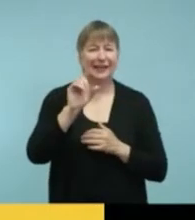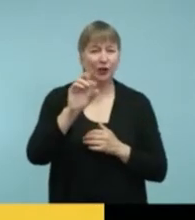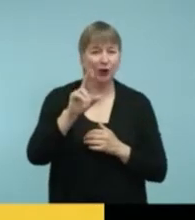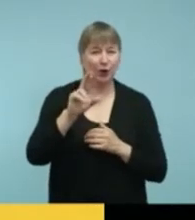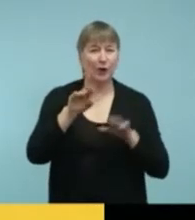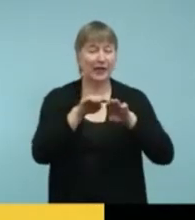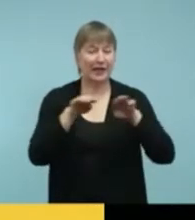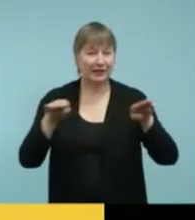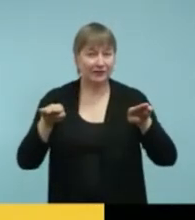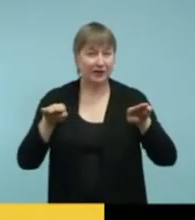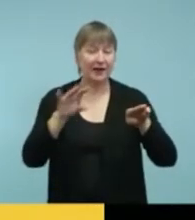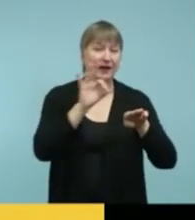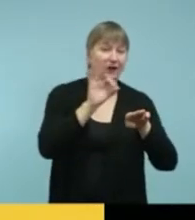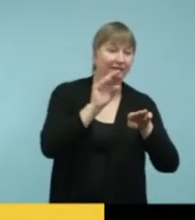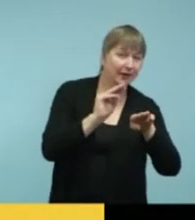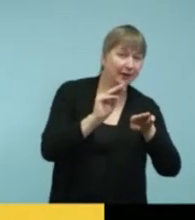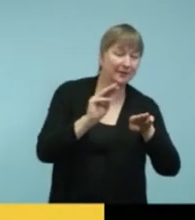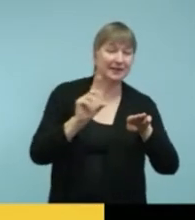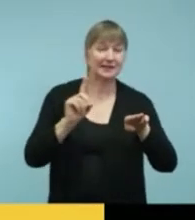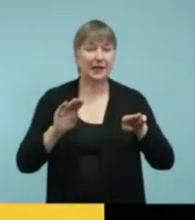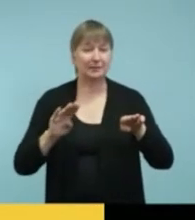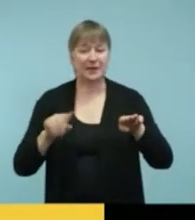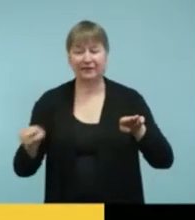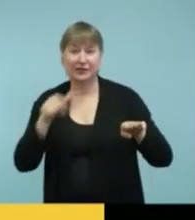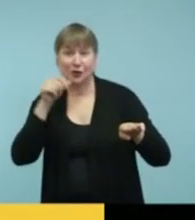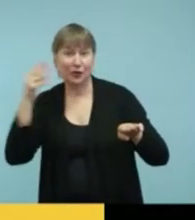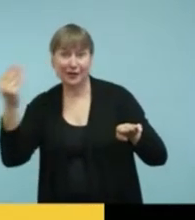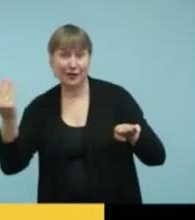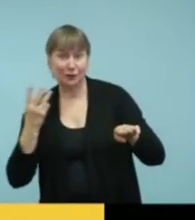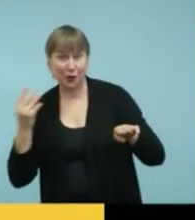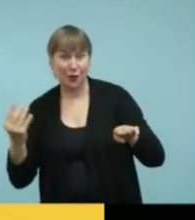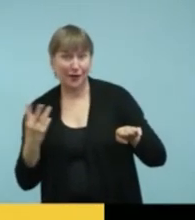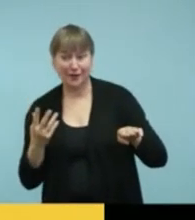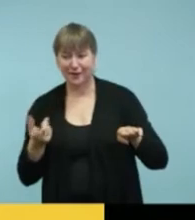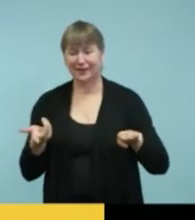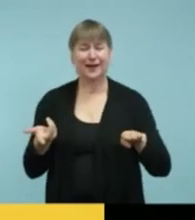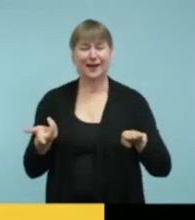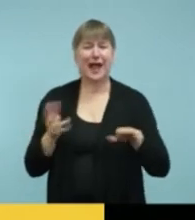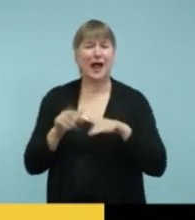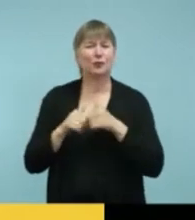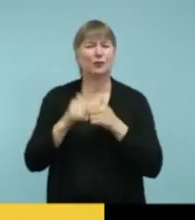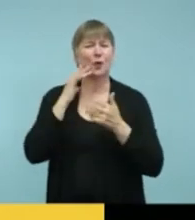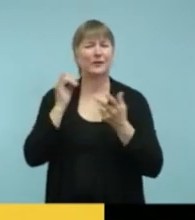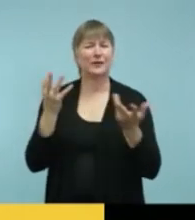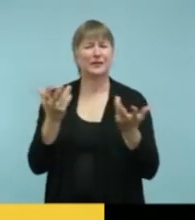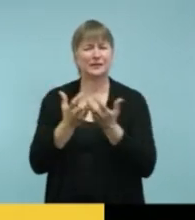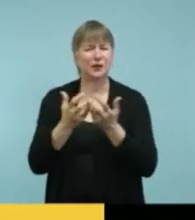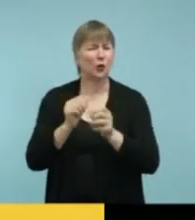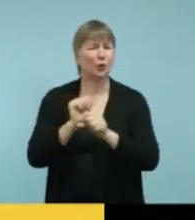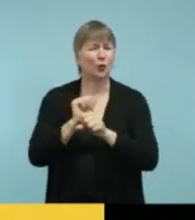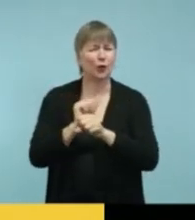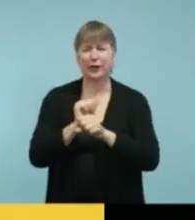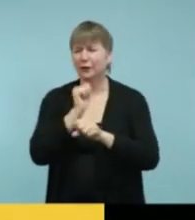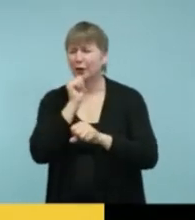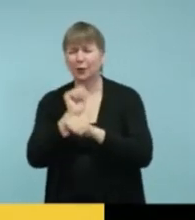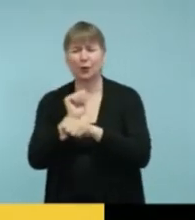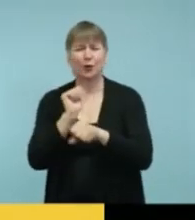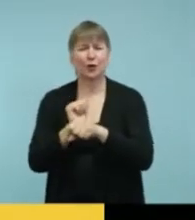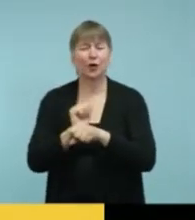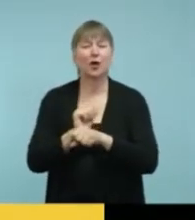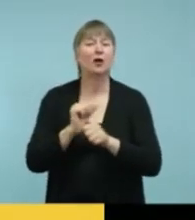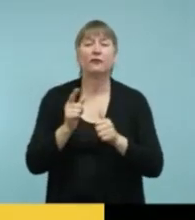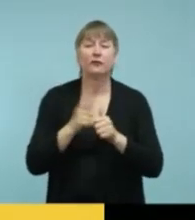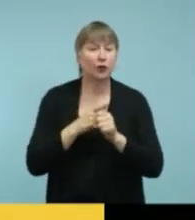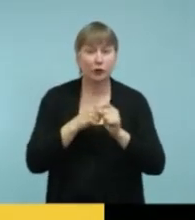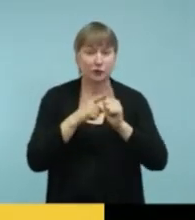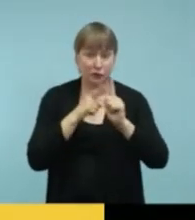reporter, how do we know if that's working or not, especially for the cochlear implant kids. So your goal should be first, make sure that